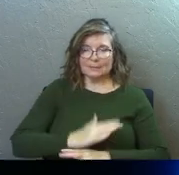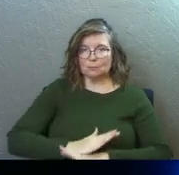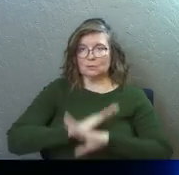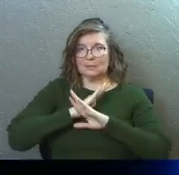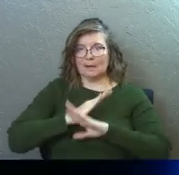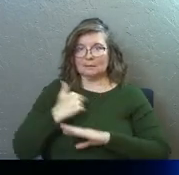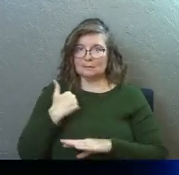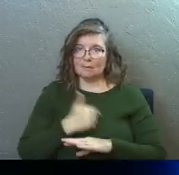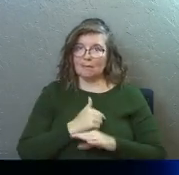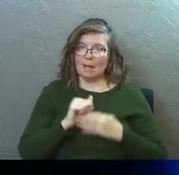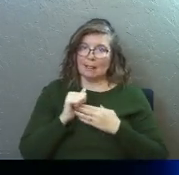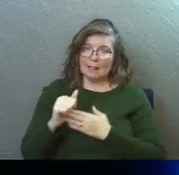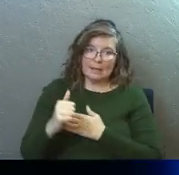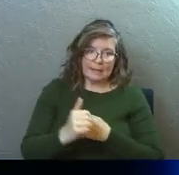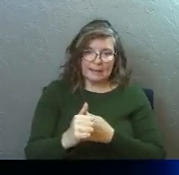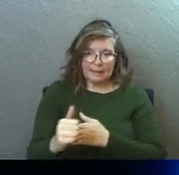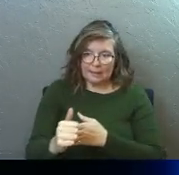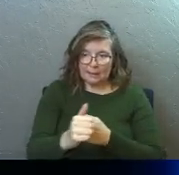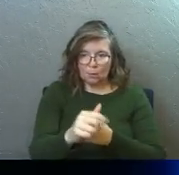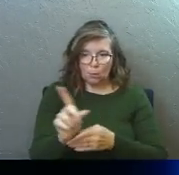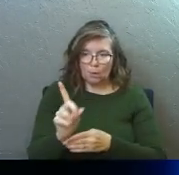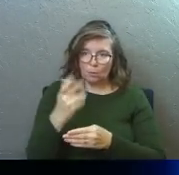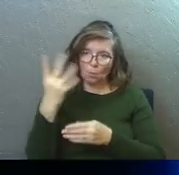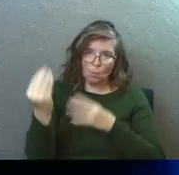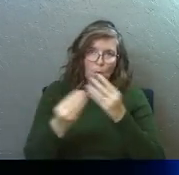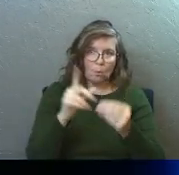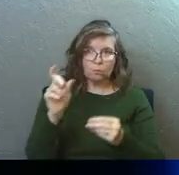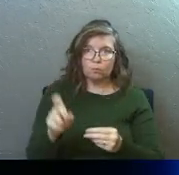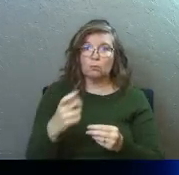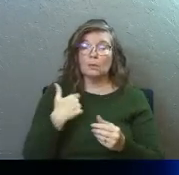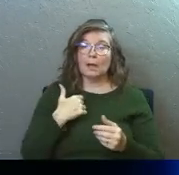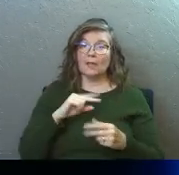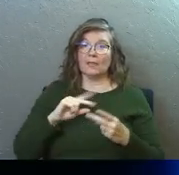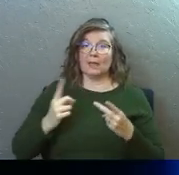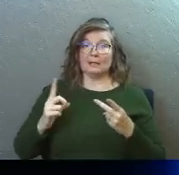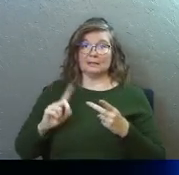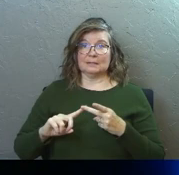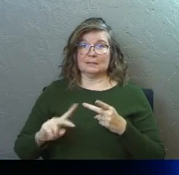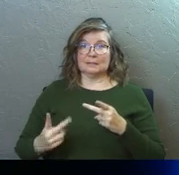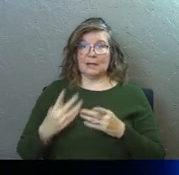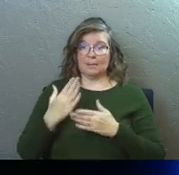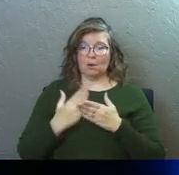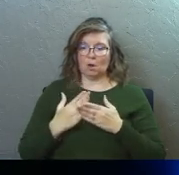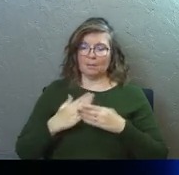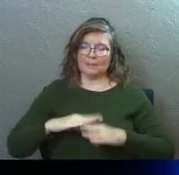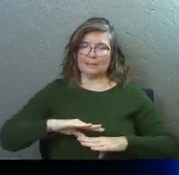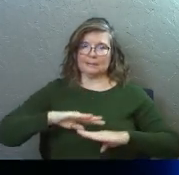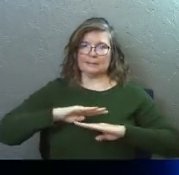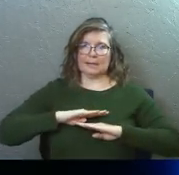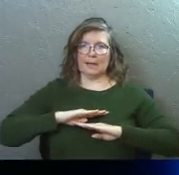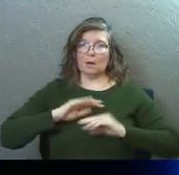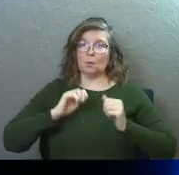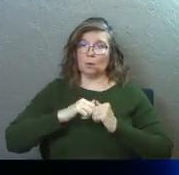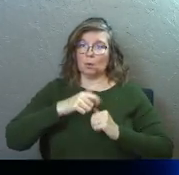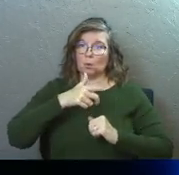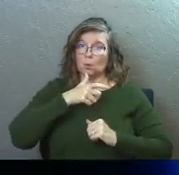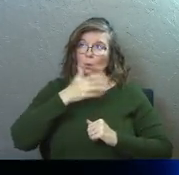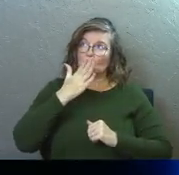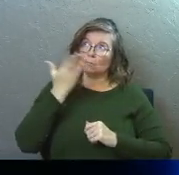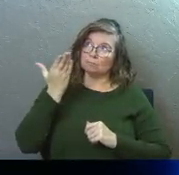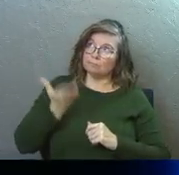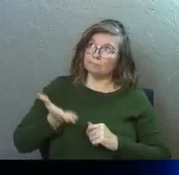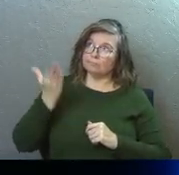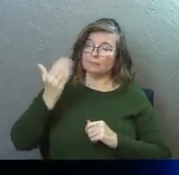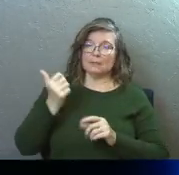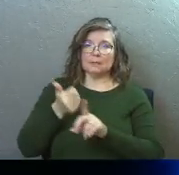He protects us, right? Leads us to where we need to go, gives us all that we need. And then that second part of being content with who God is,